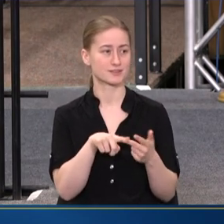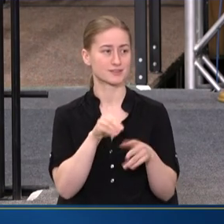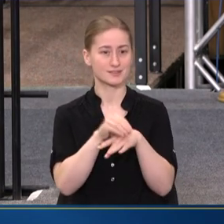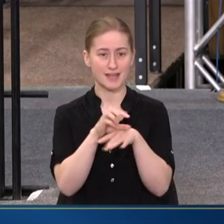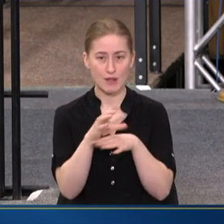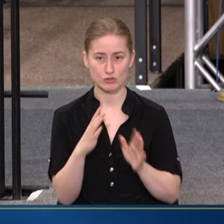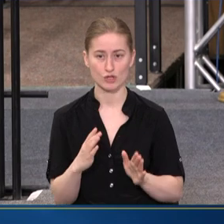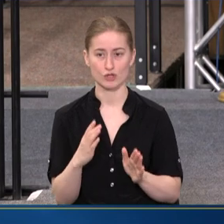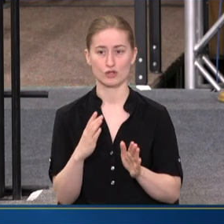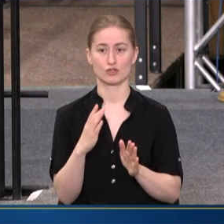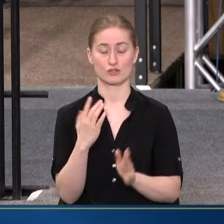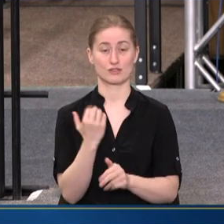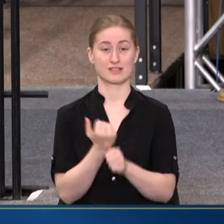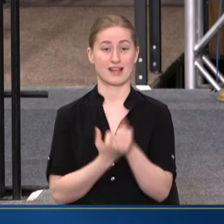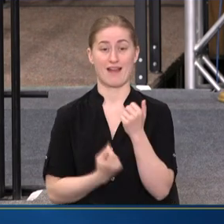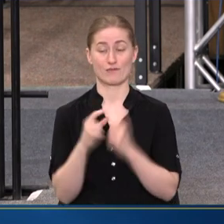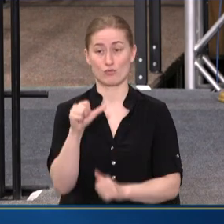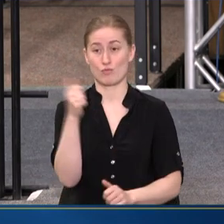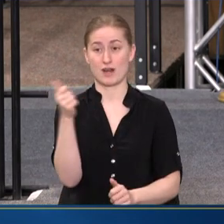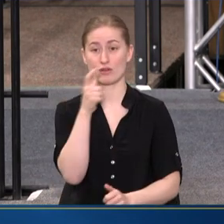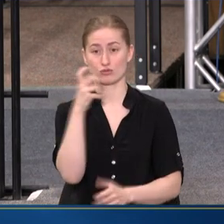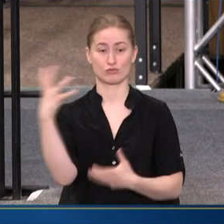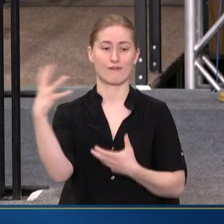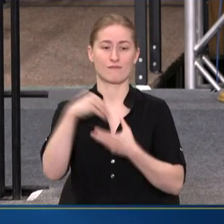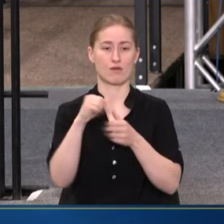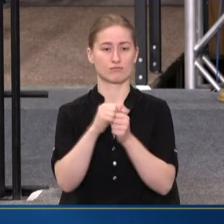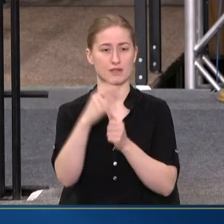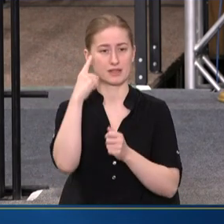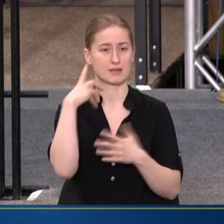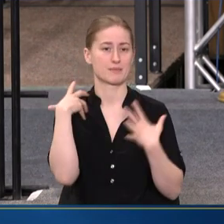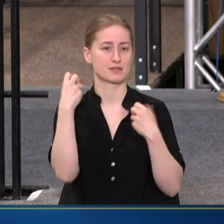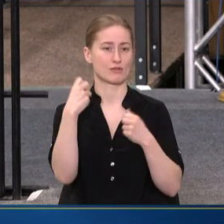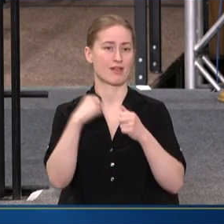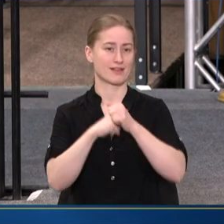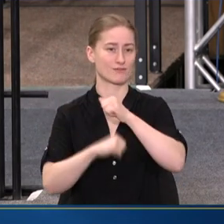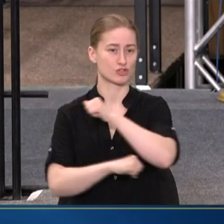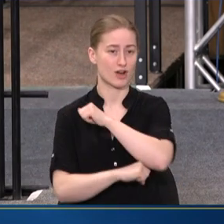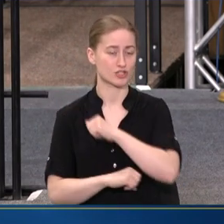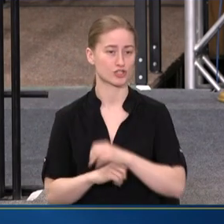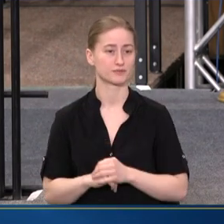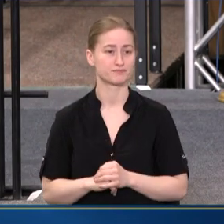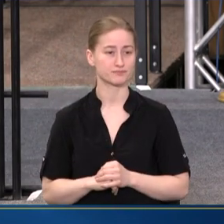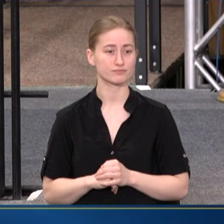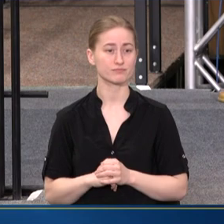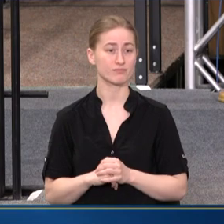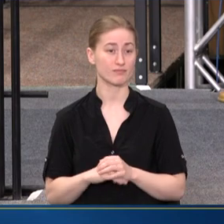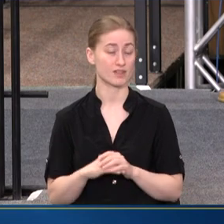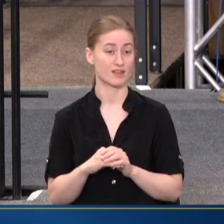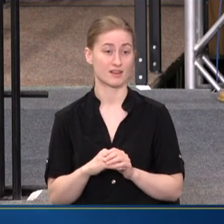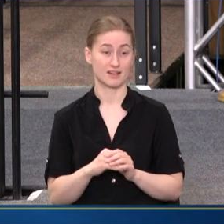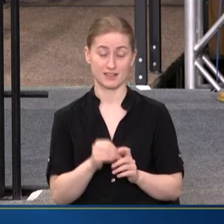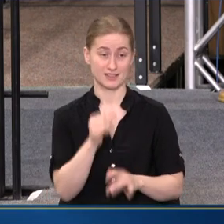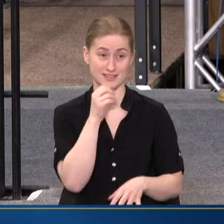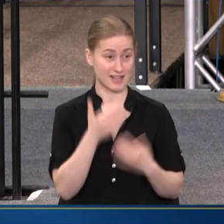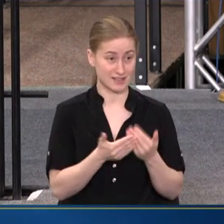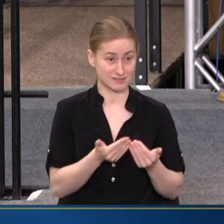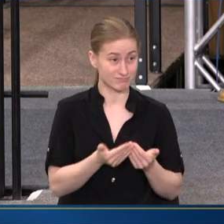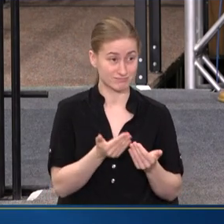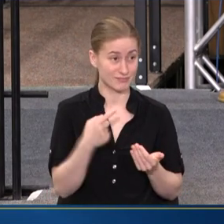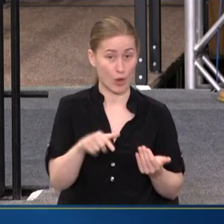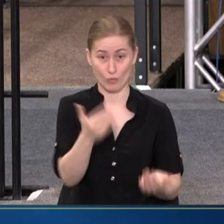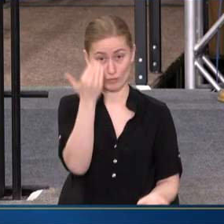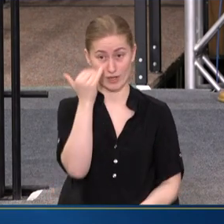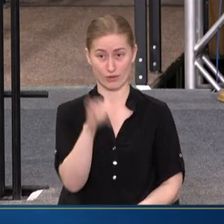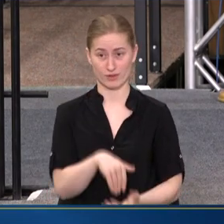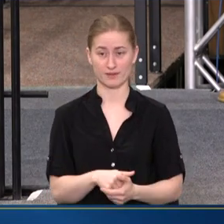COUNSELORS, AND EVERYONE ELSE WHO IS A PART OF OUR MENTAL HEALTH INFRASTRUCTURE. IT'S NO SMALL TASK. WE KNOW